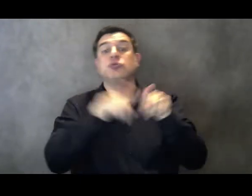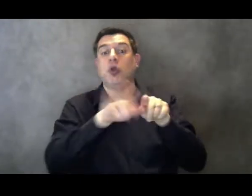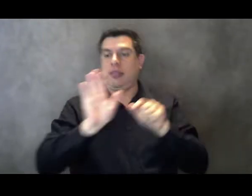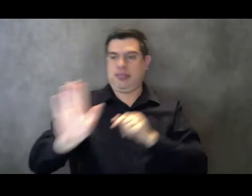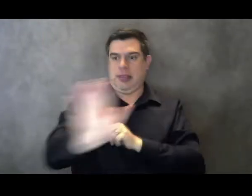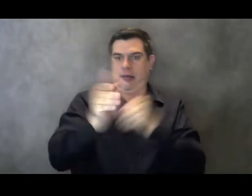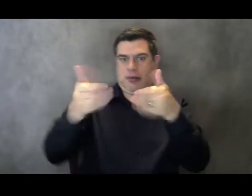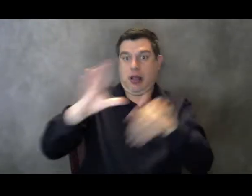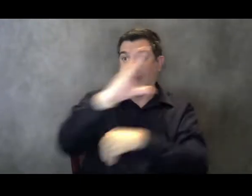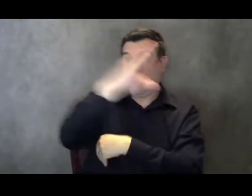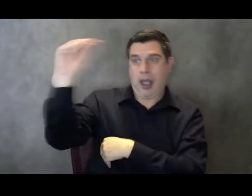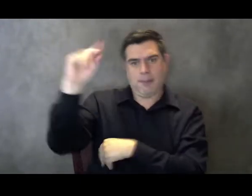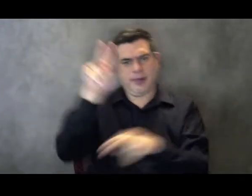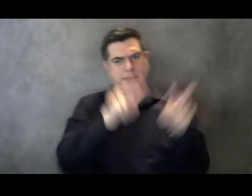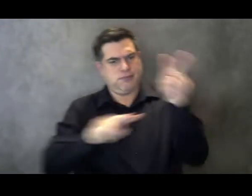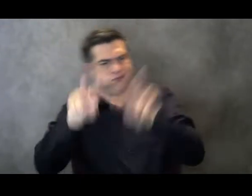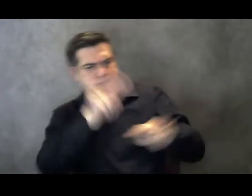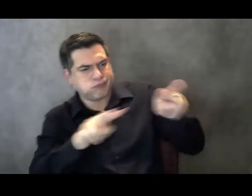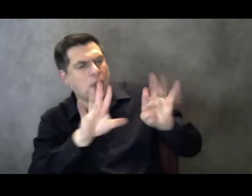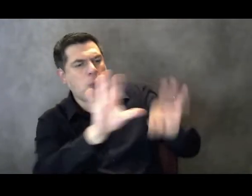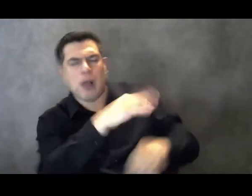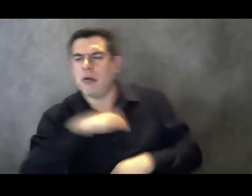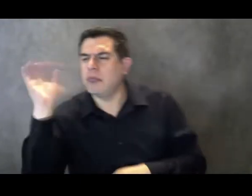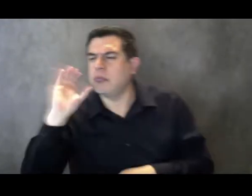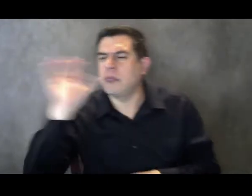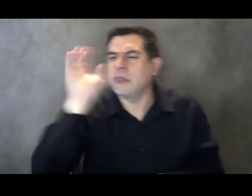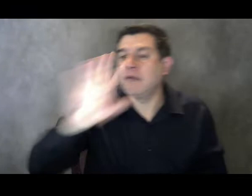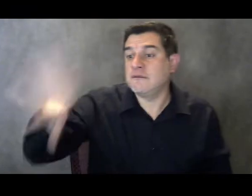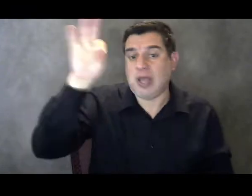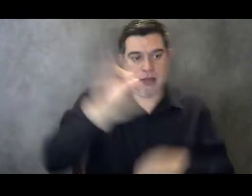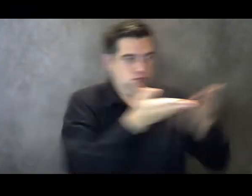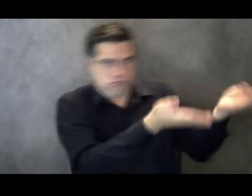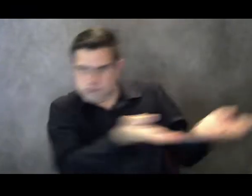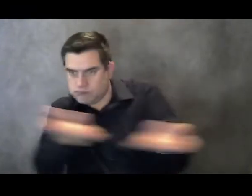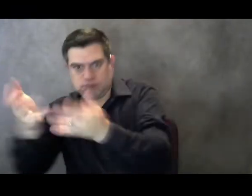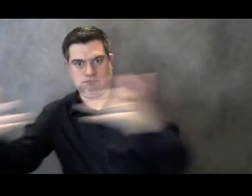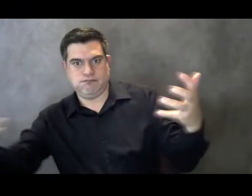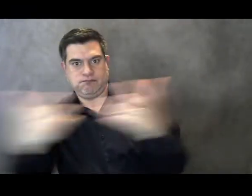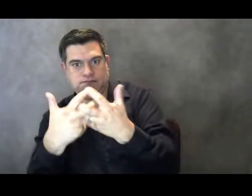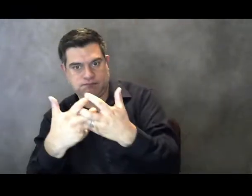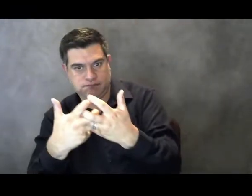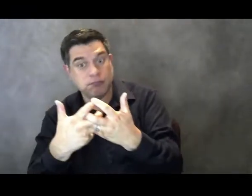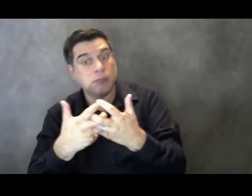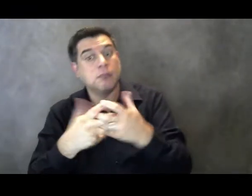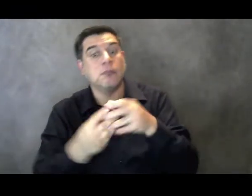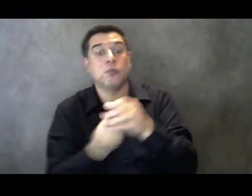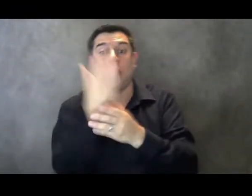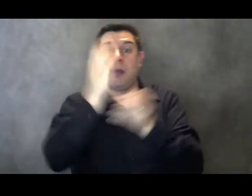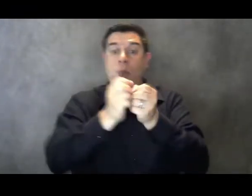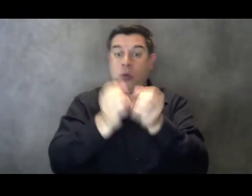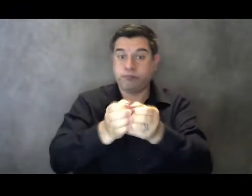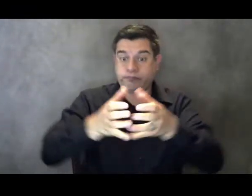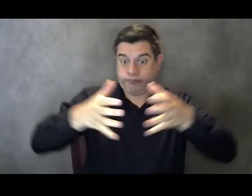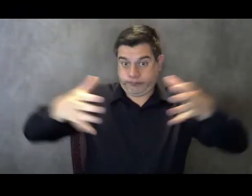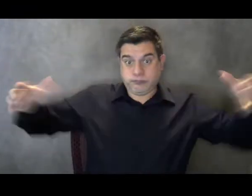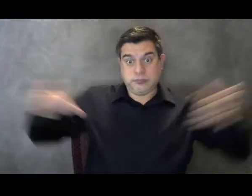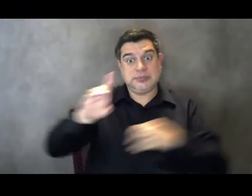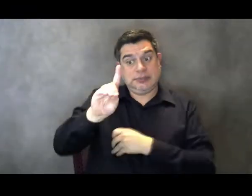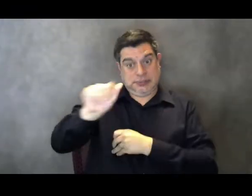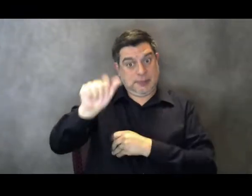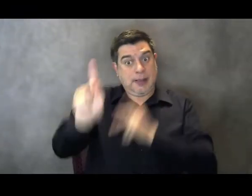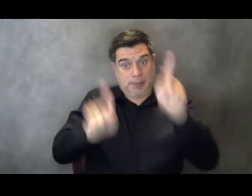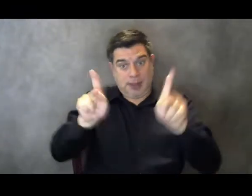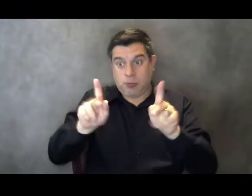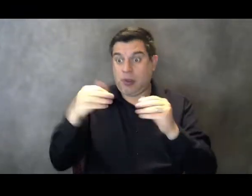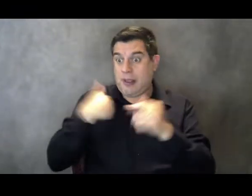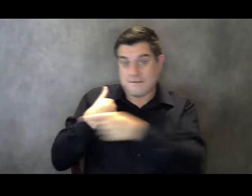from a wider pool of candidates to join their teams to create a more diverse and inclusive workplace.